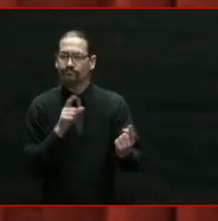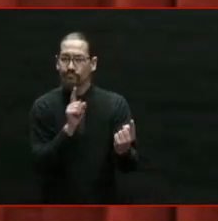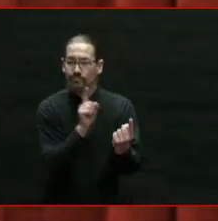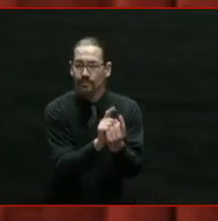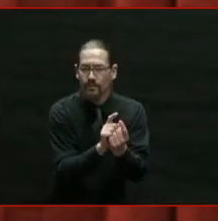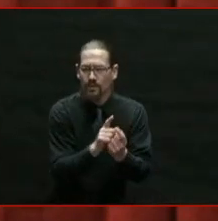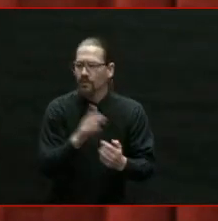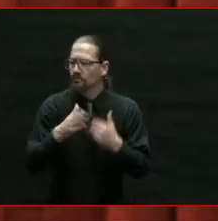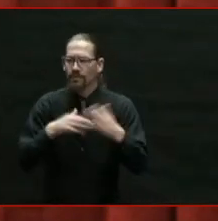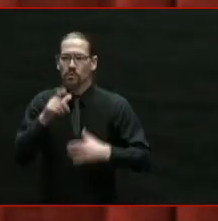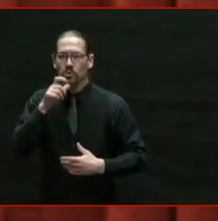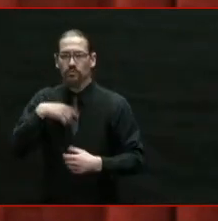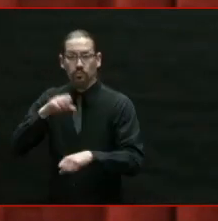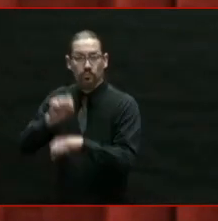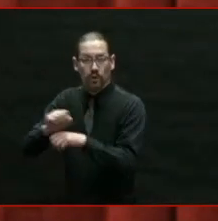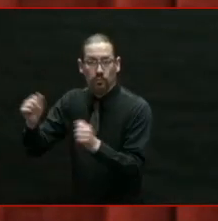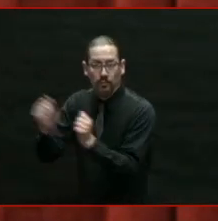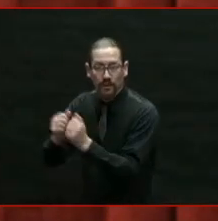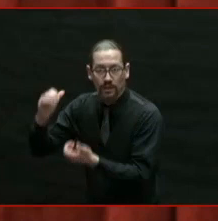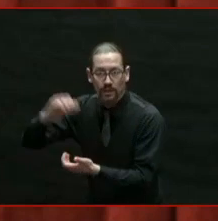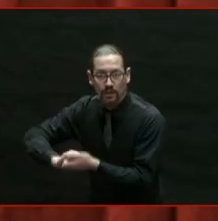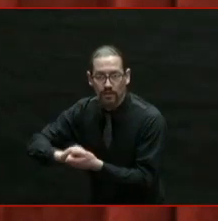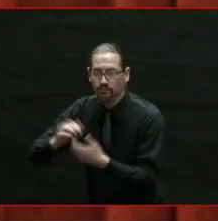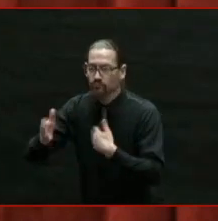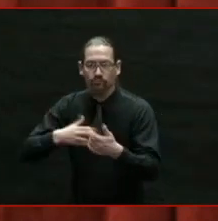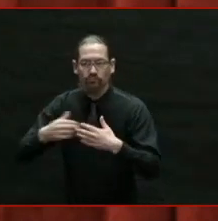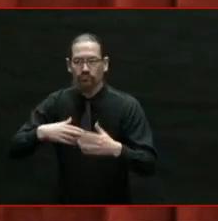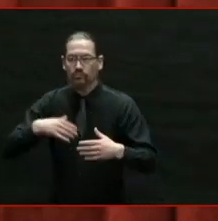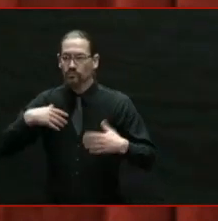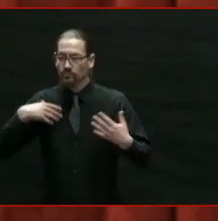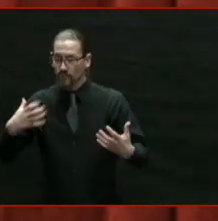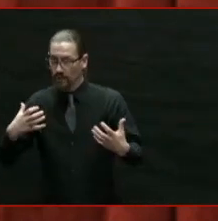who wanted to do what was right for Rhode Island.